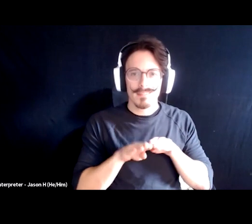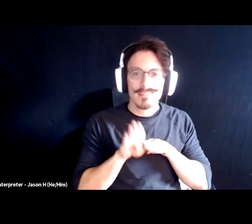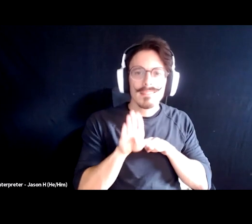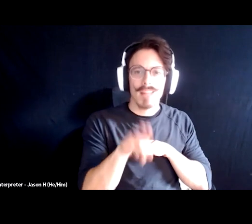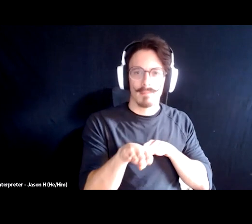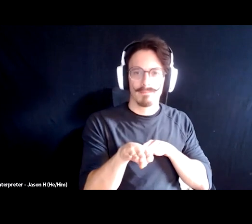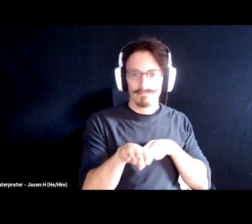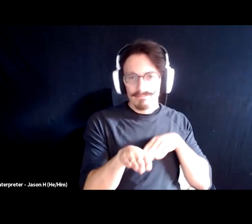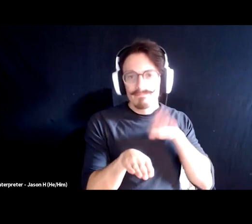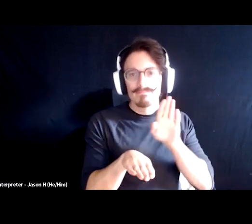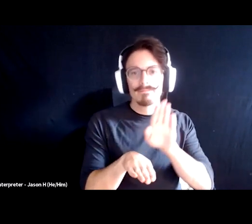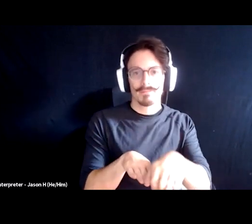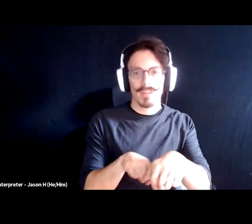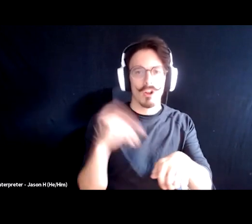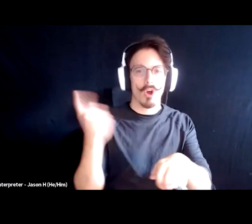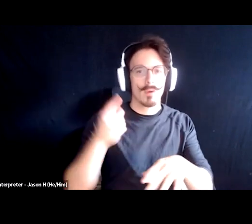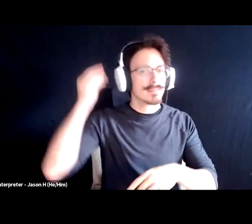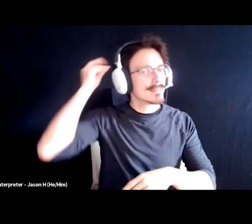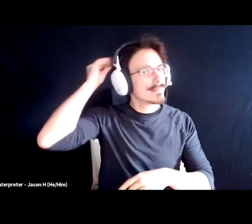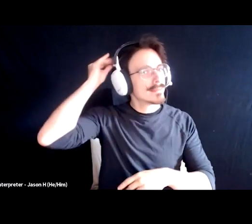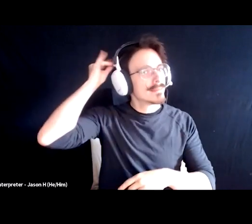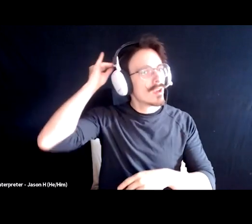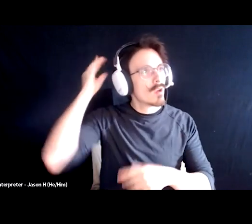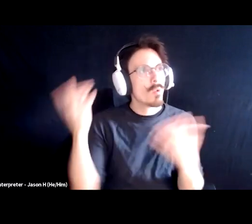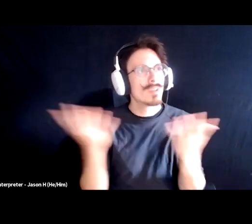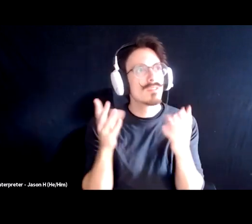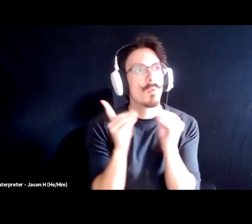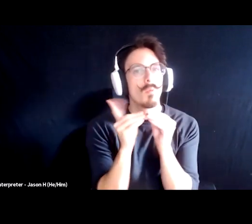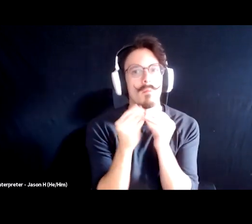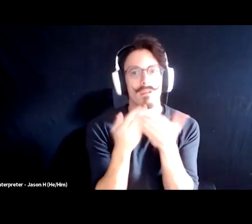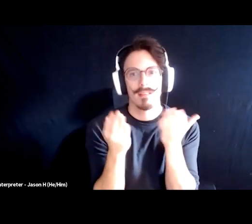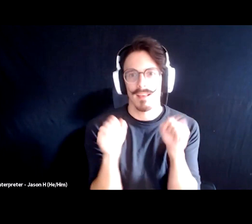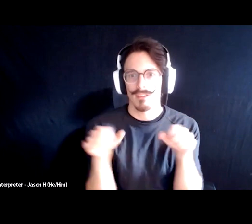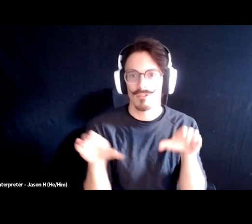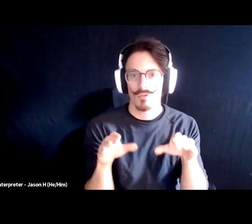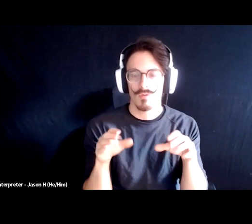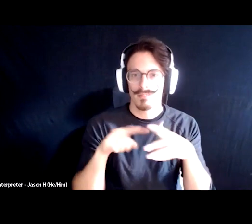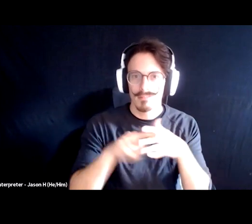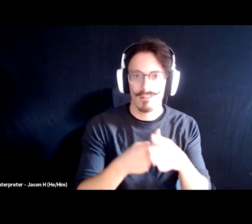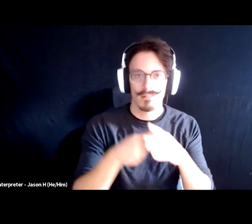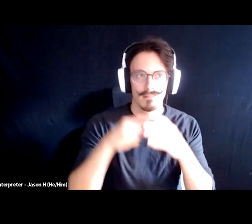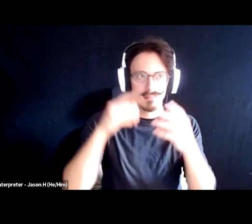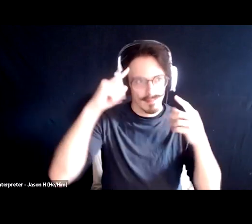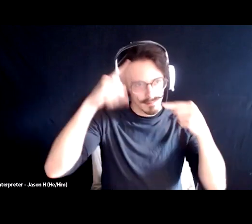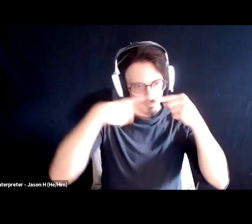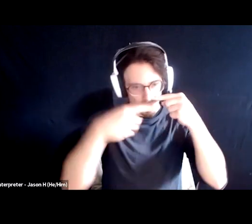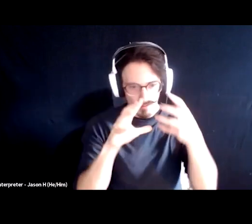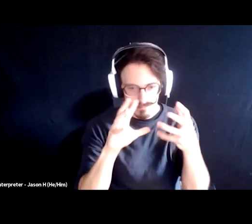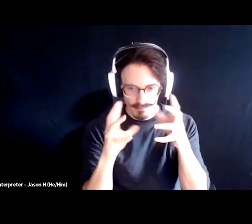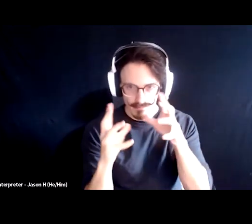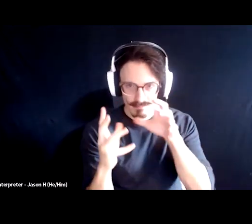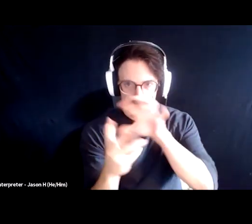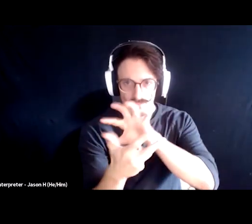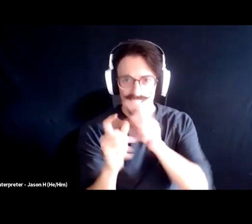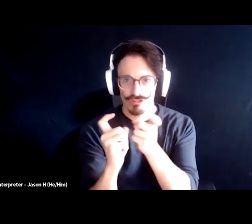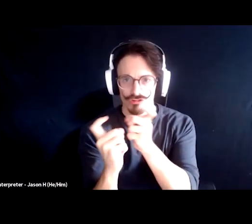this is really great. And, and slowly